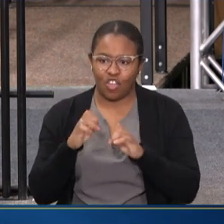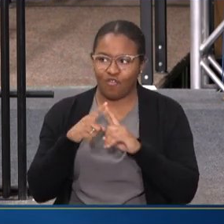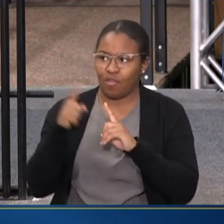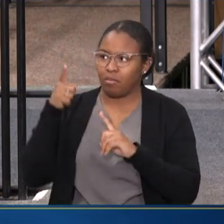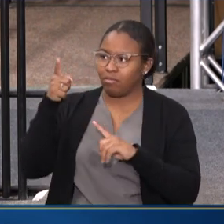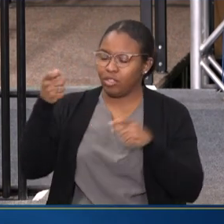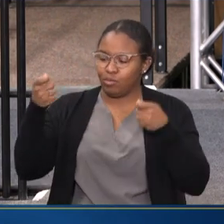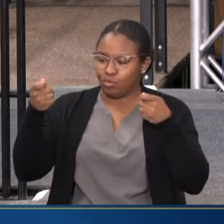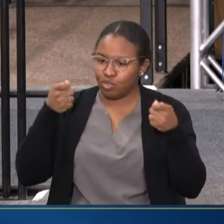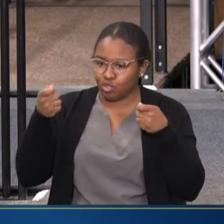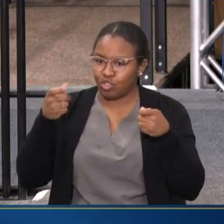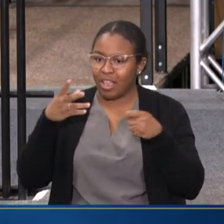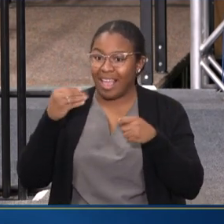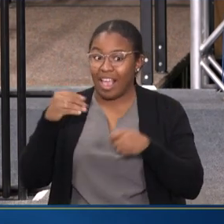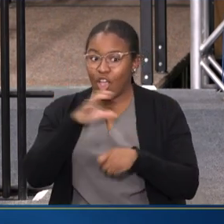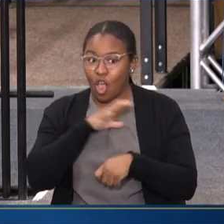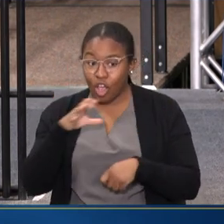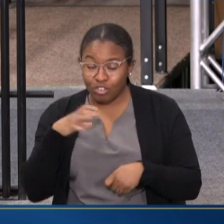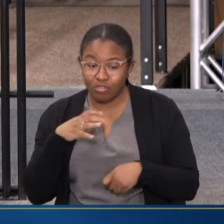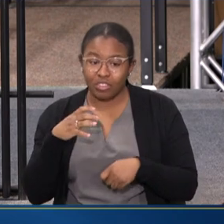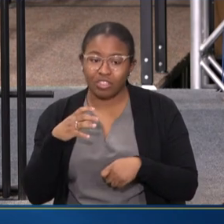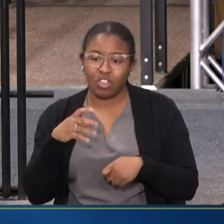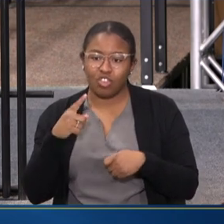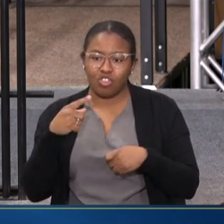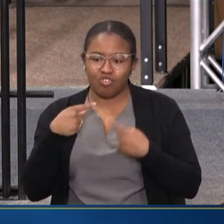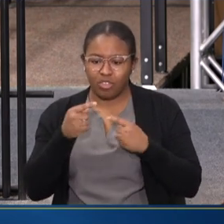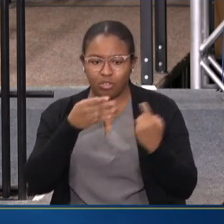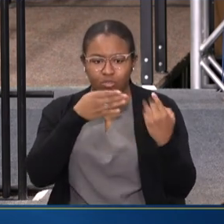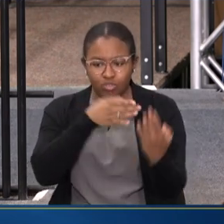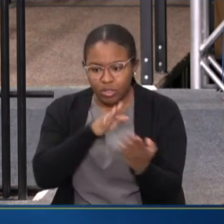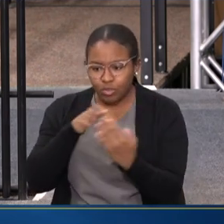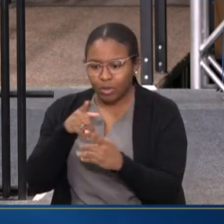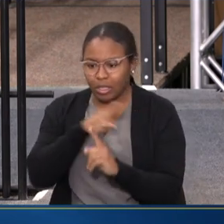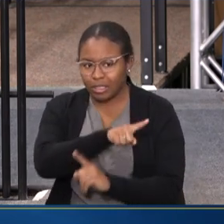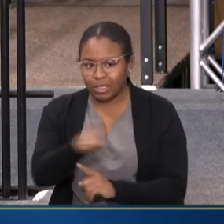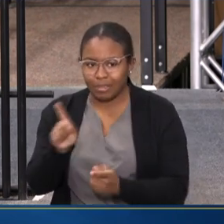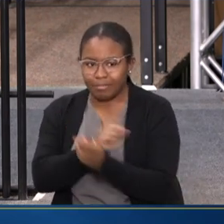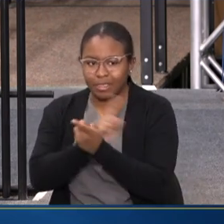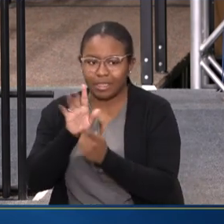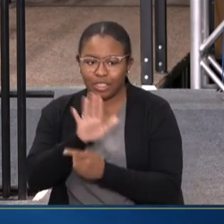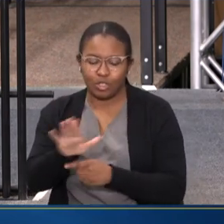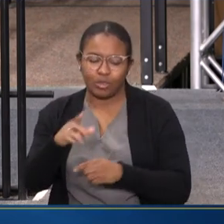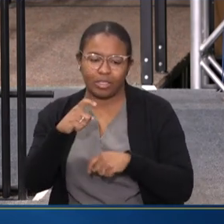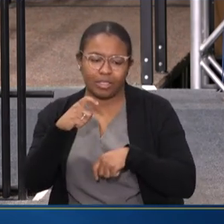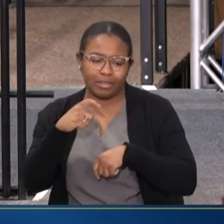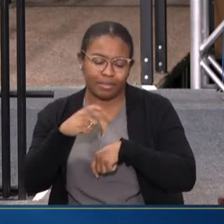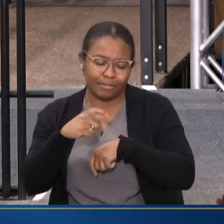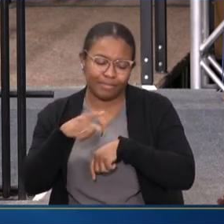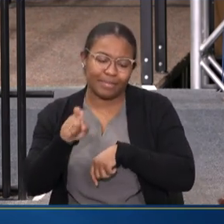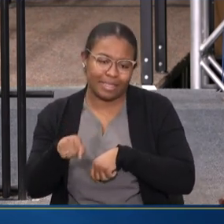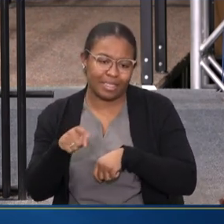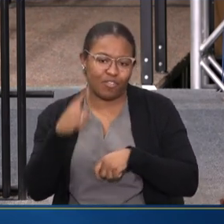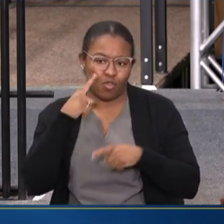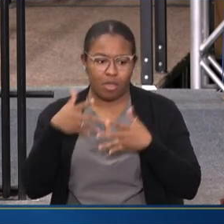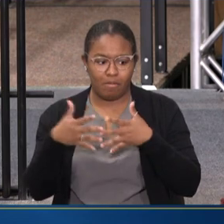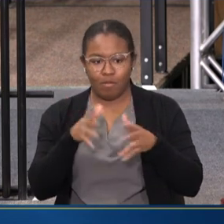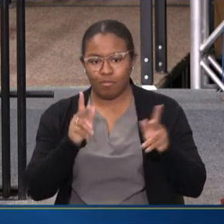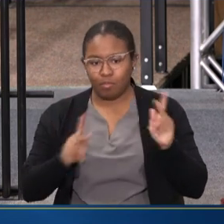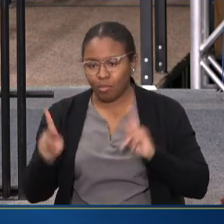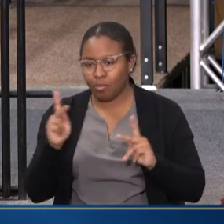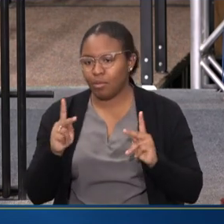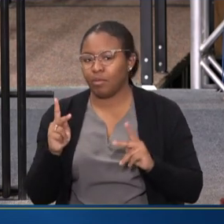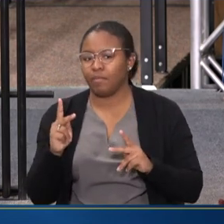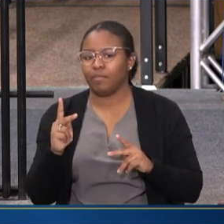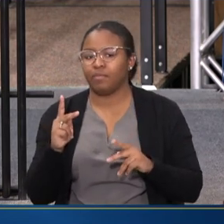ADMINISTRATION AND FROM CONGRESS TO ADDRESS THE NEEDS OF THE AMERICAN PEOPLE AND